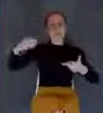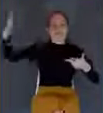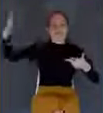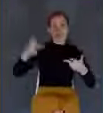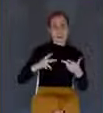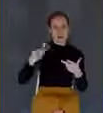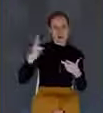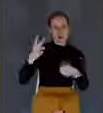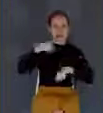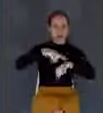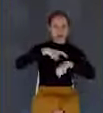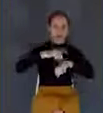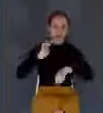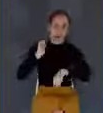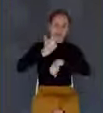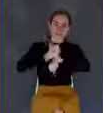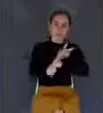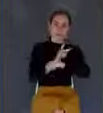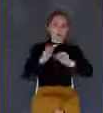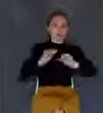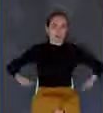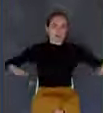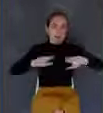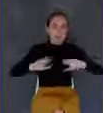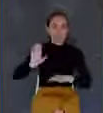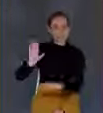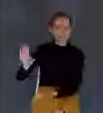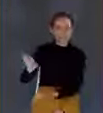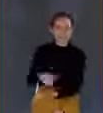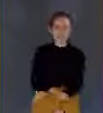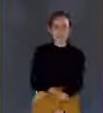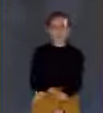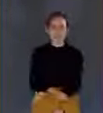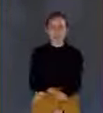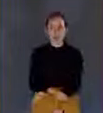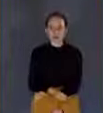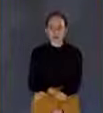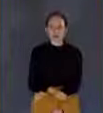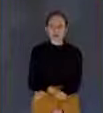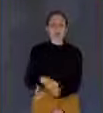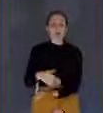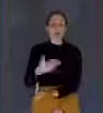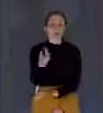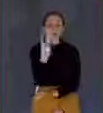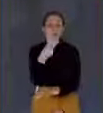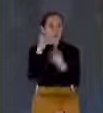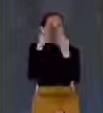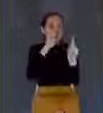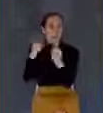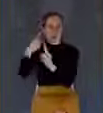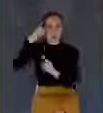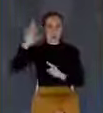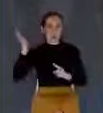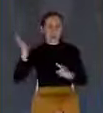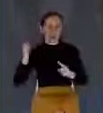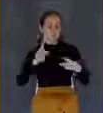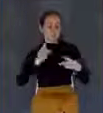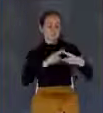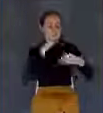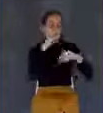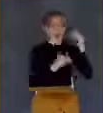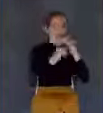So the intent of the Mount of Olives discourse is to warn the world of his return and to comfort believers